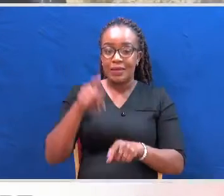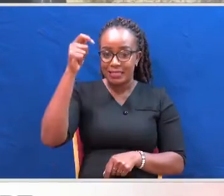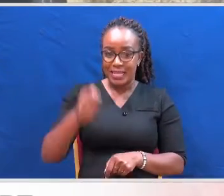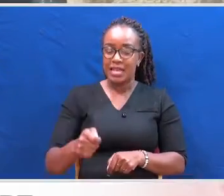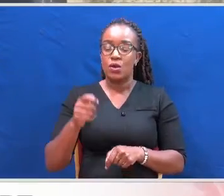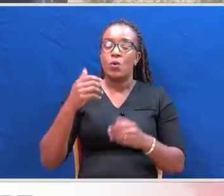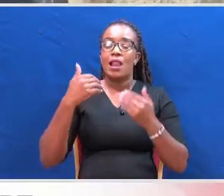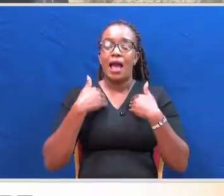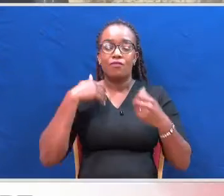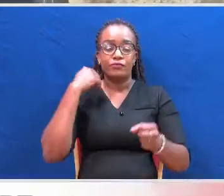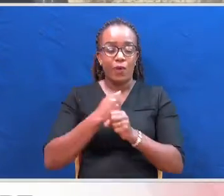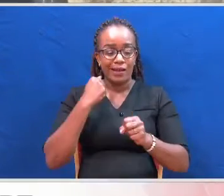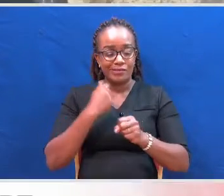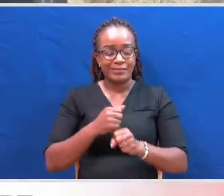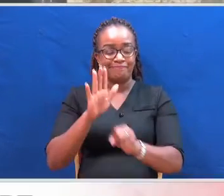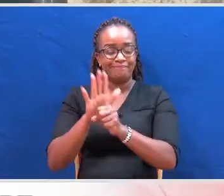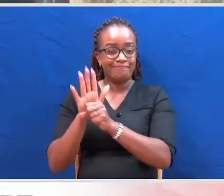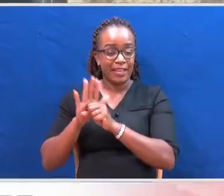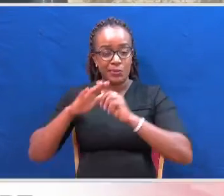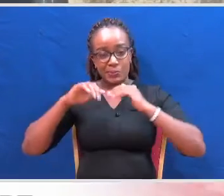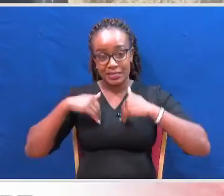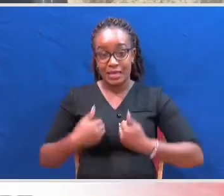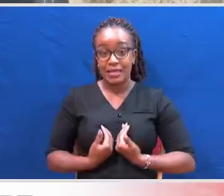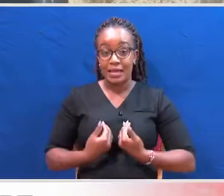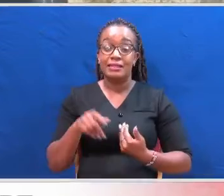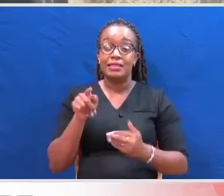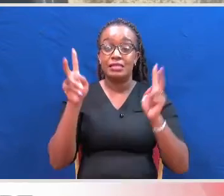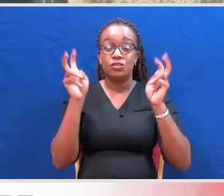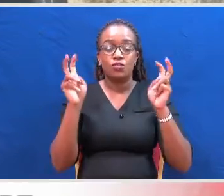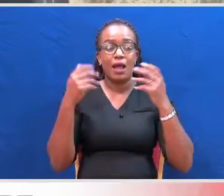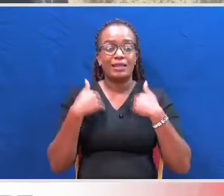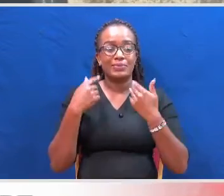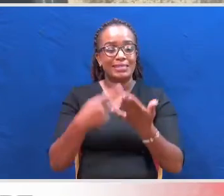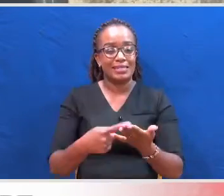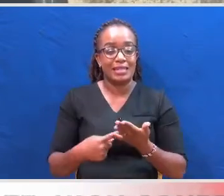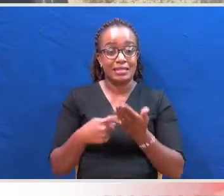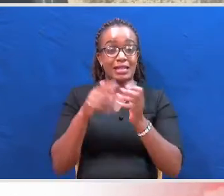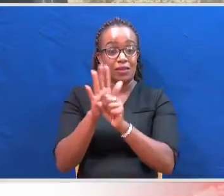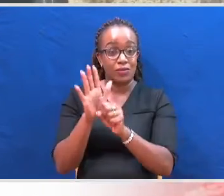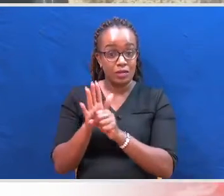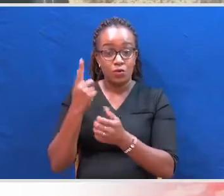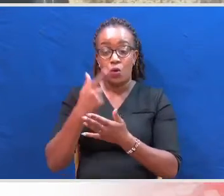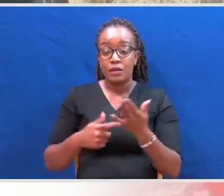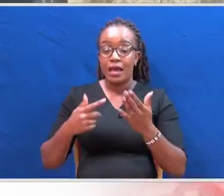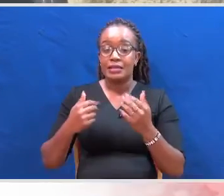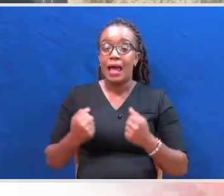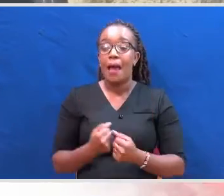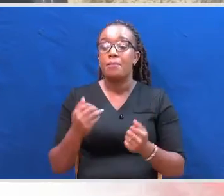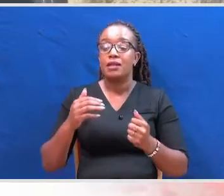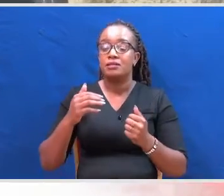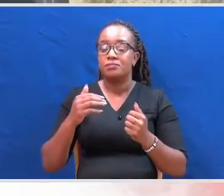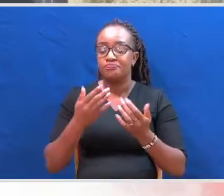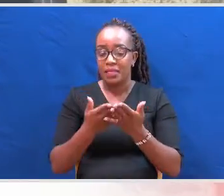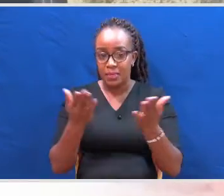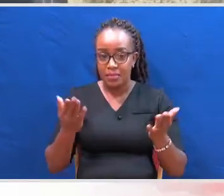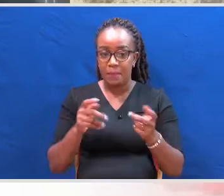issue of staffing. And I know it's been discussed a lot. I think what has been out there in the media is, you know, the